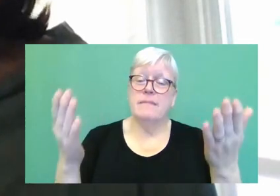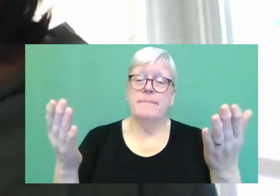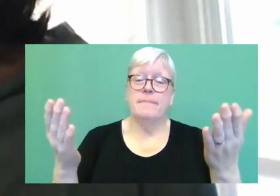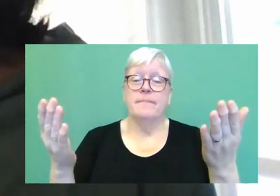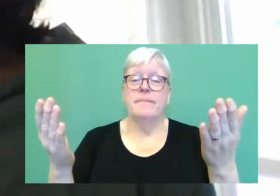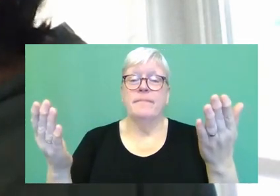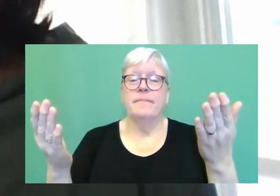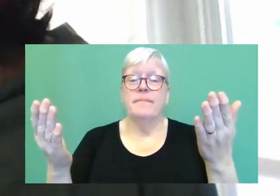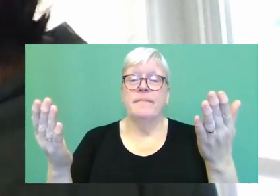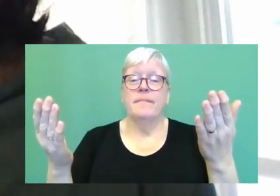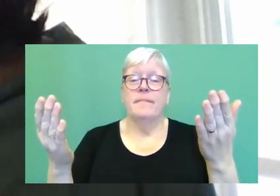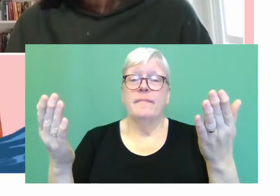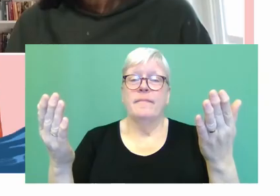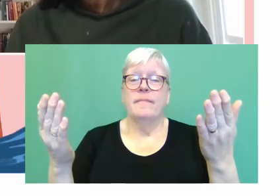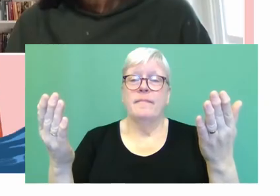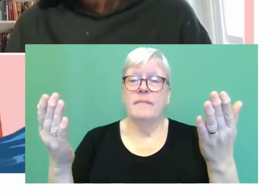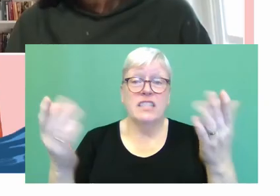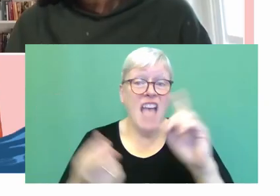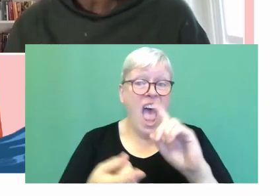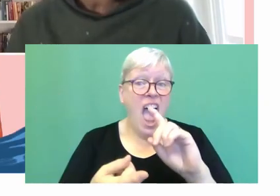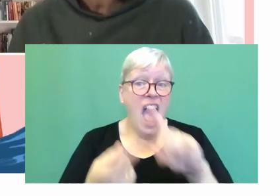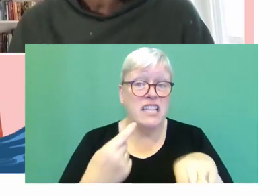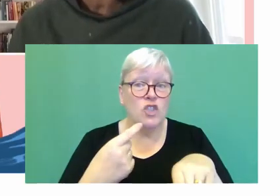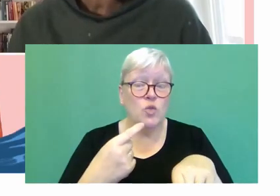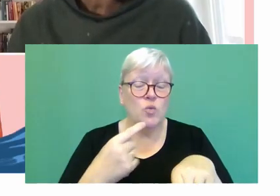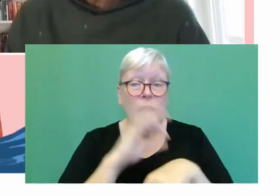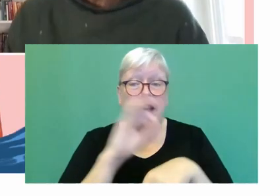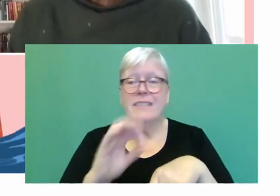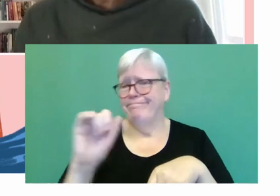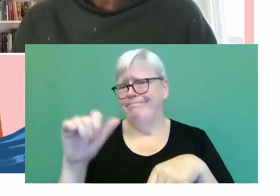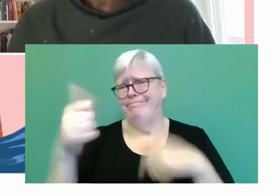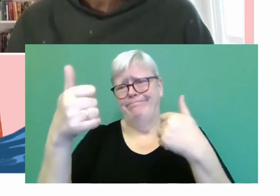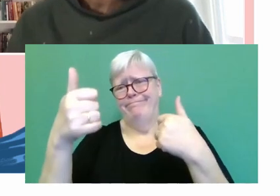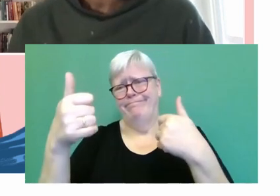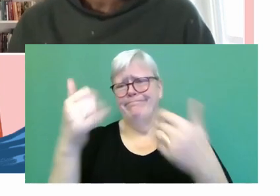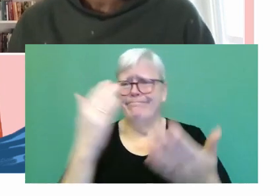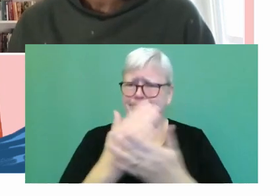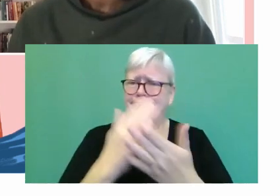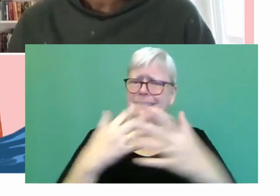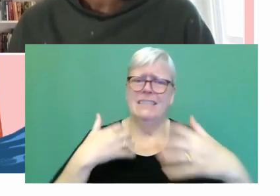Yeah, does that sort of? Yeah, that's really very interesting.